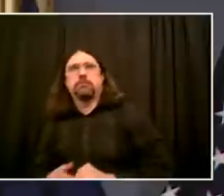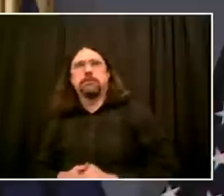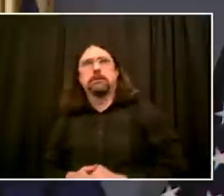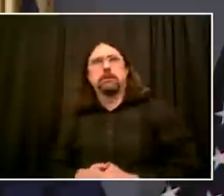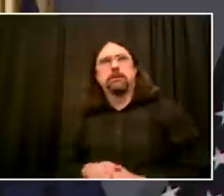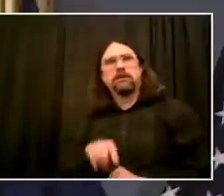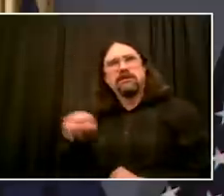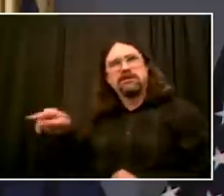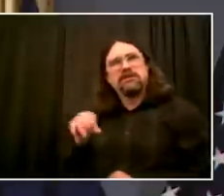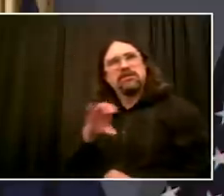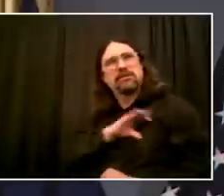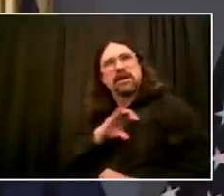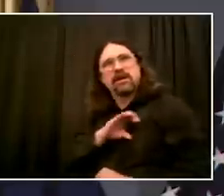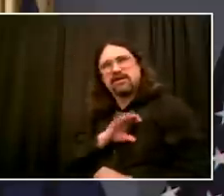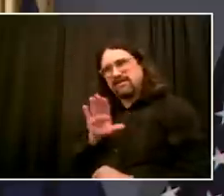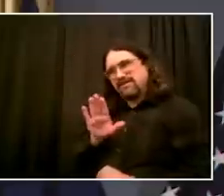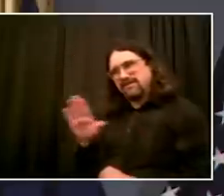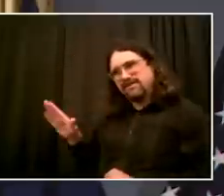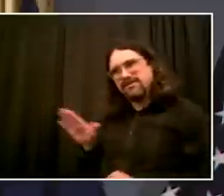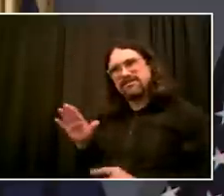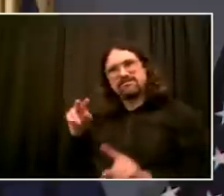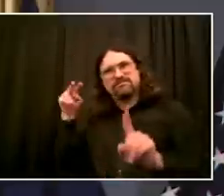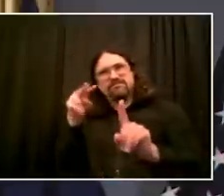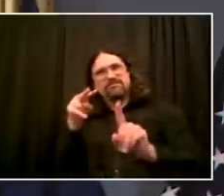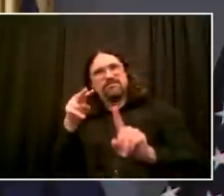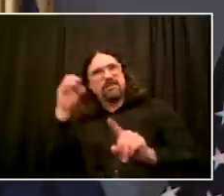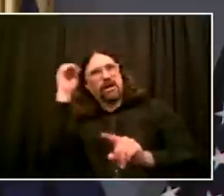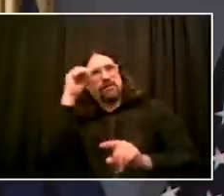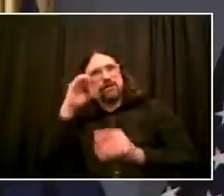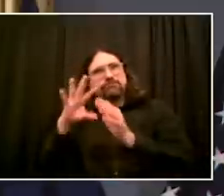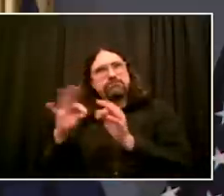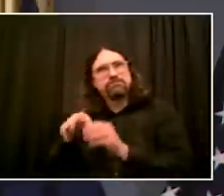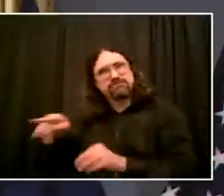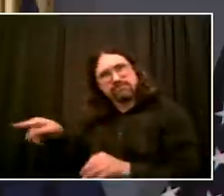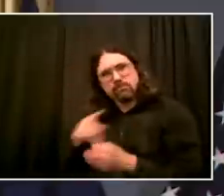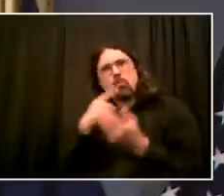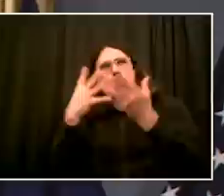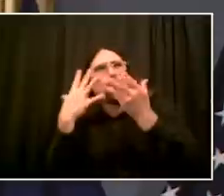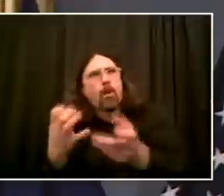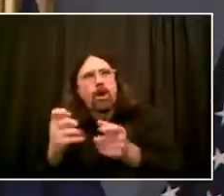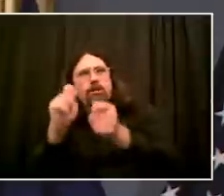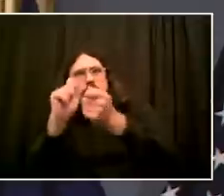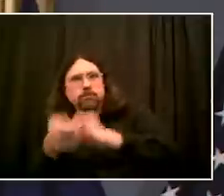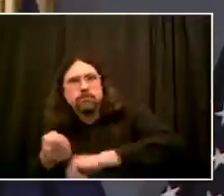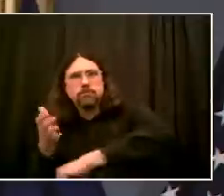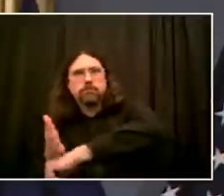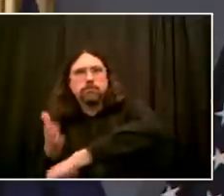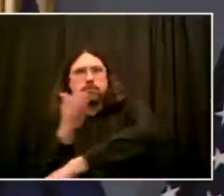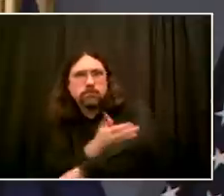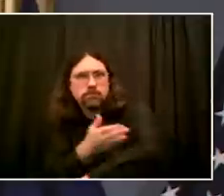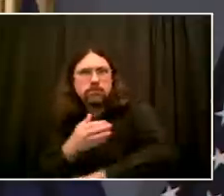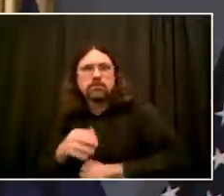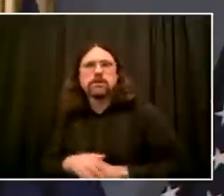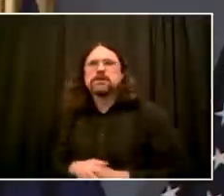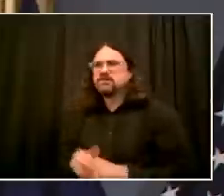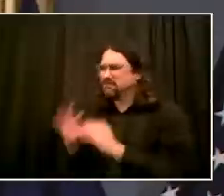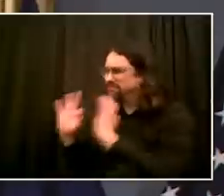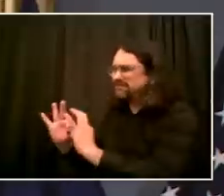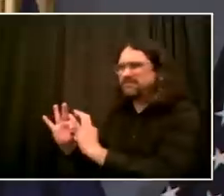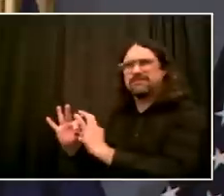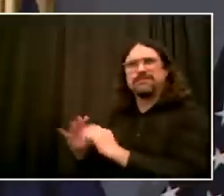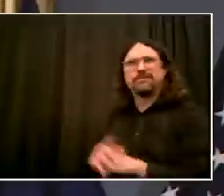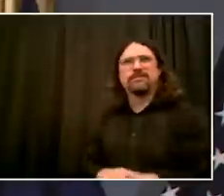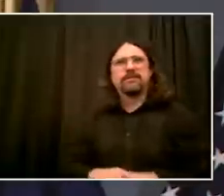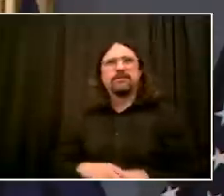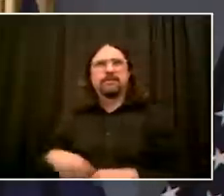you've seen officers, black, Latino, Asian, and white, all over America, say that what